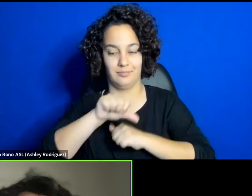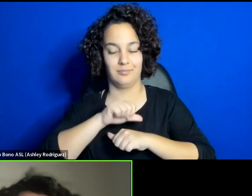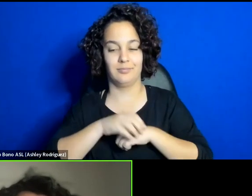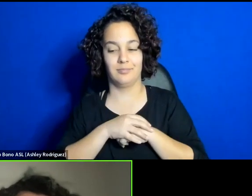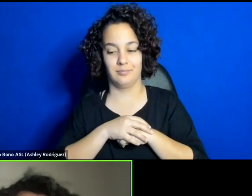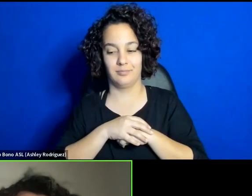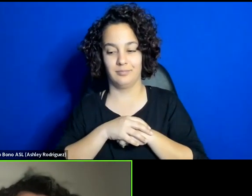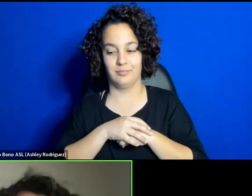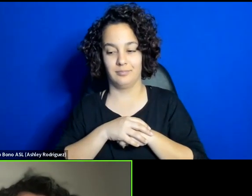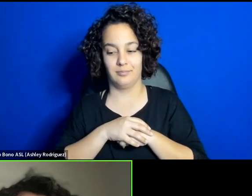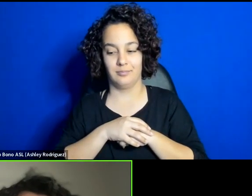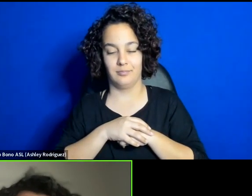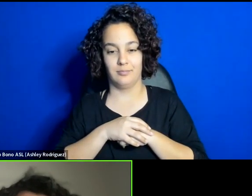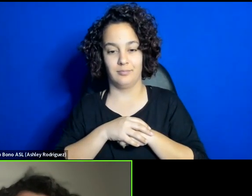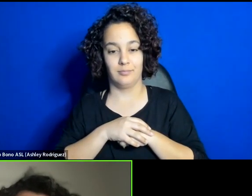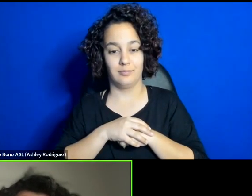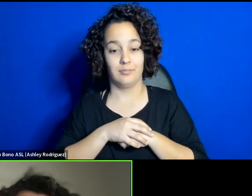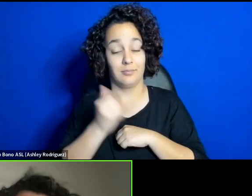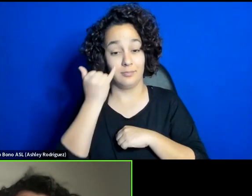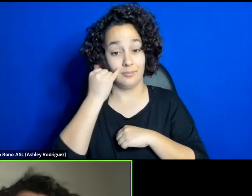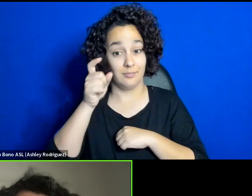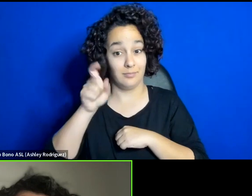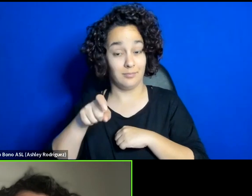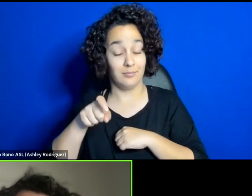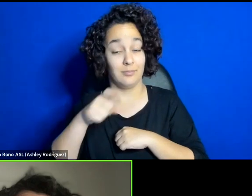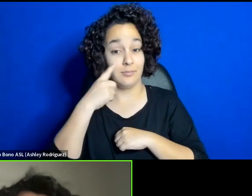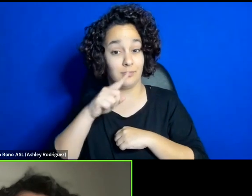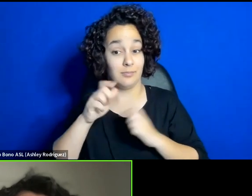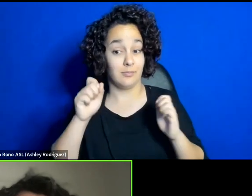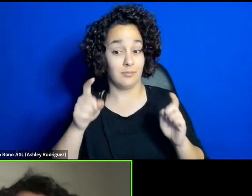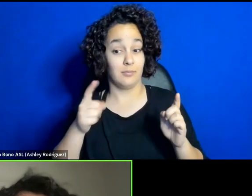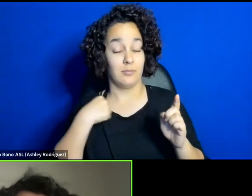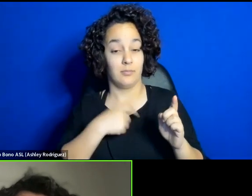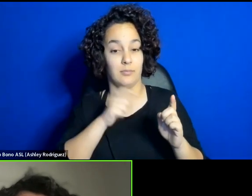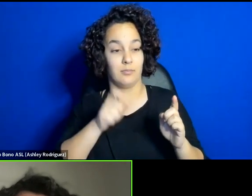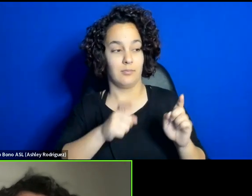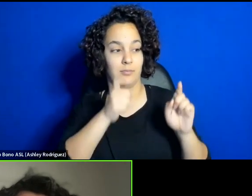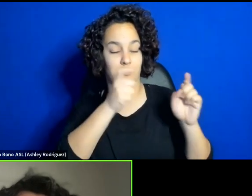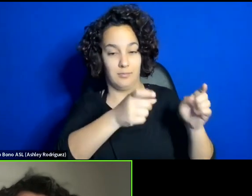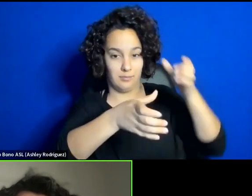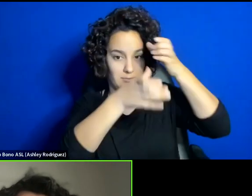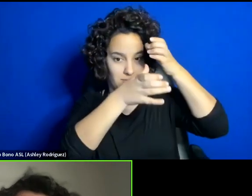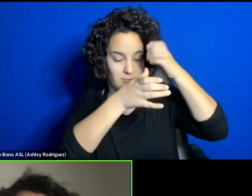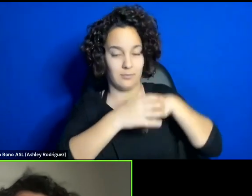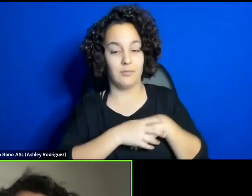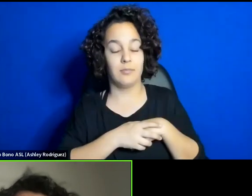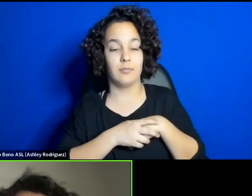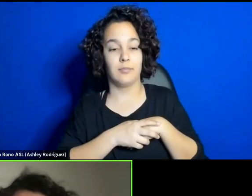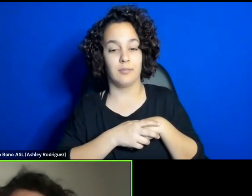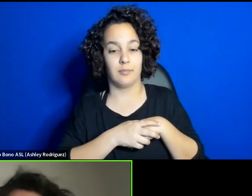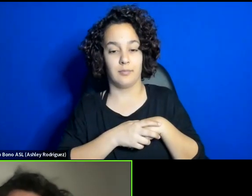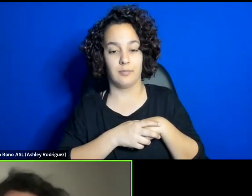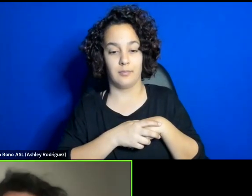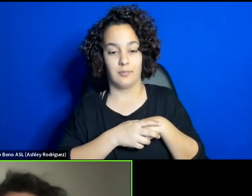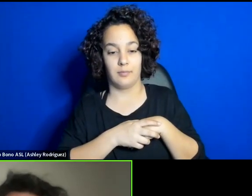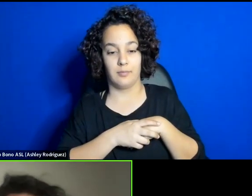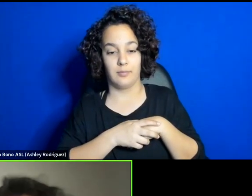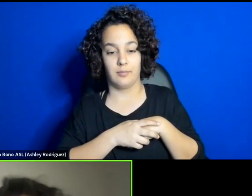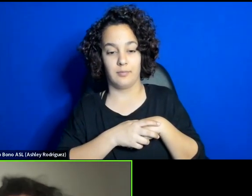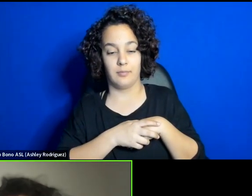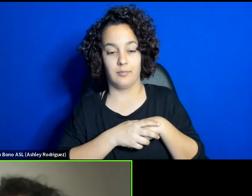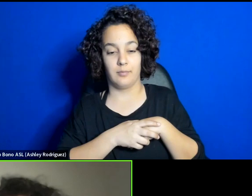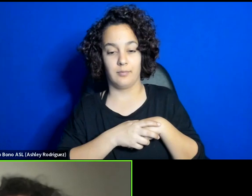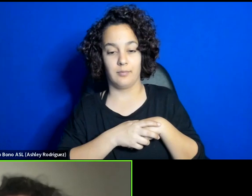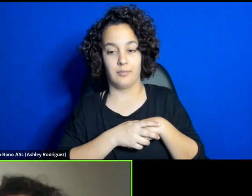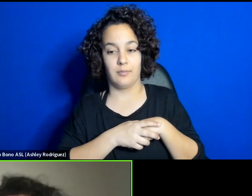Dr. If there is a need for education, we need to give knowledge to each other if there is a need for knowledge. Dr. this is just part of this